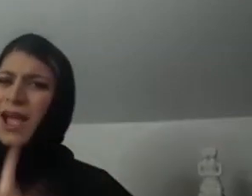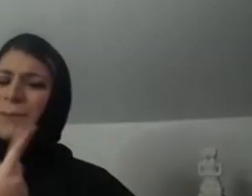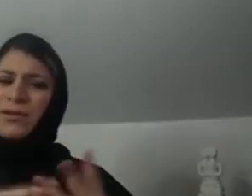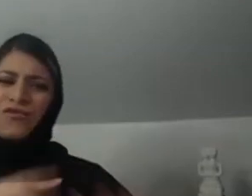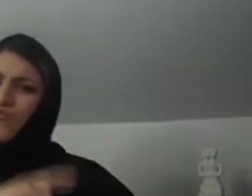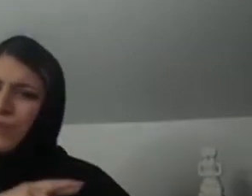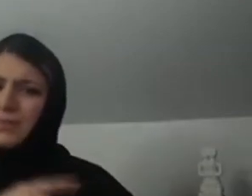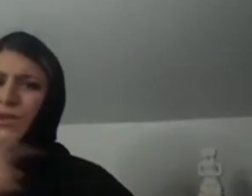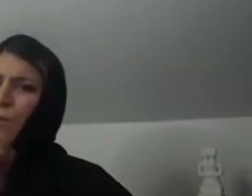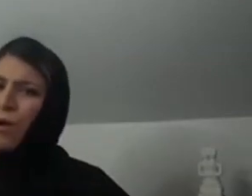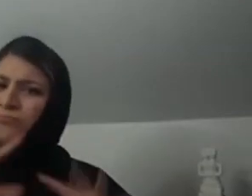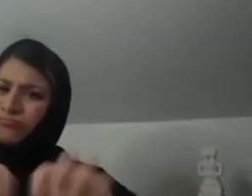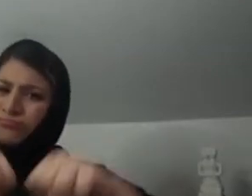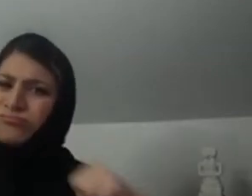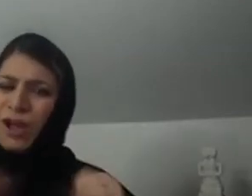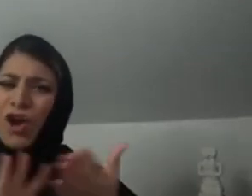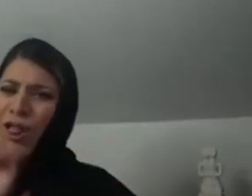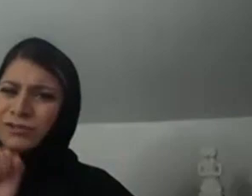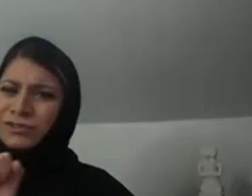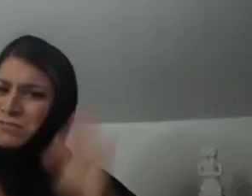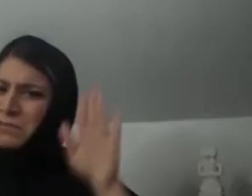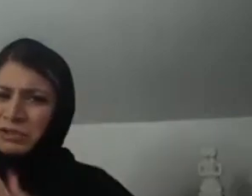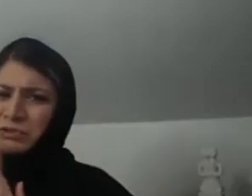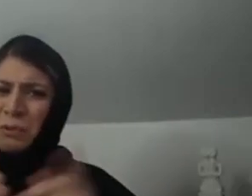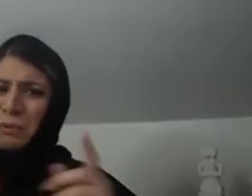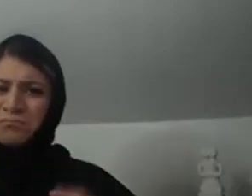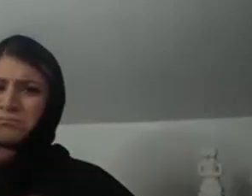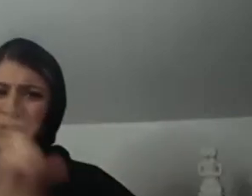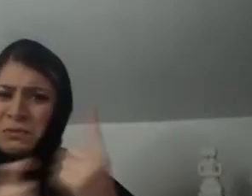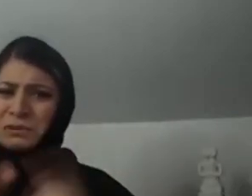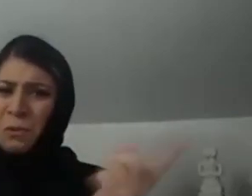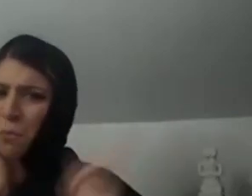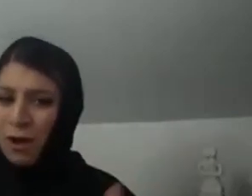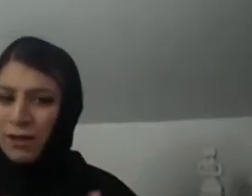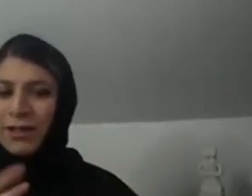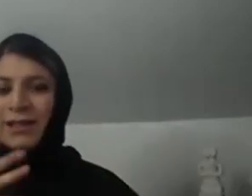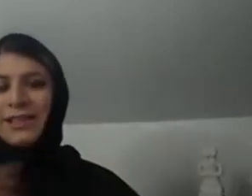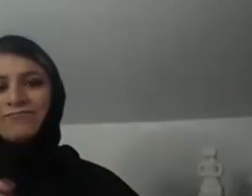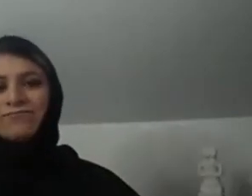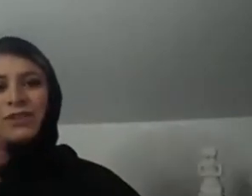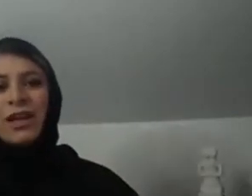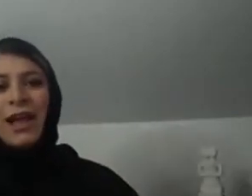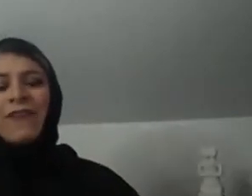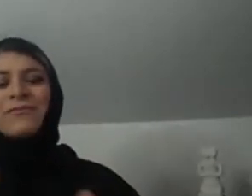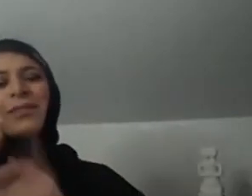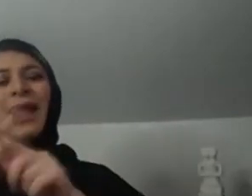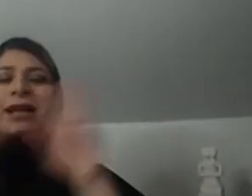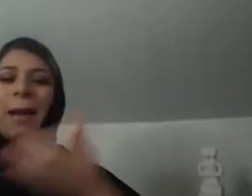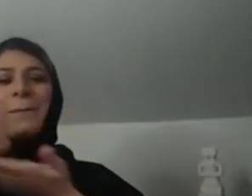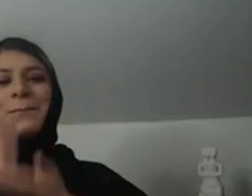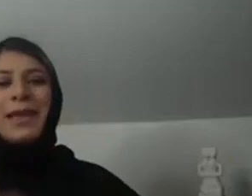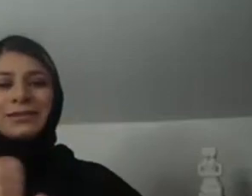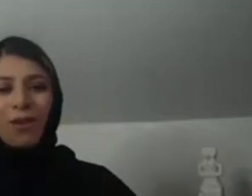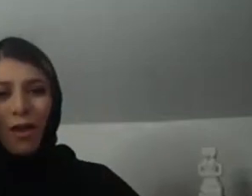empathy as I could bring to it, giving people the opportunity, you know, because I'm exposing their culture, and I was